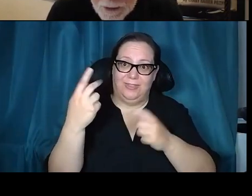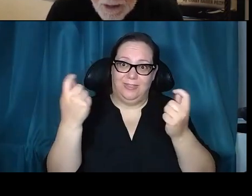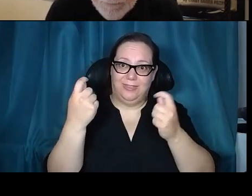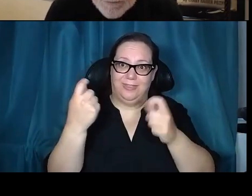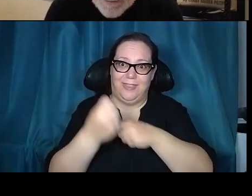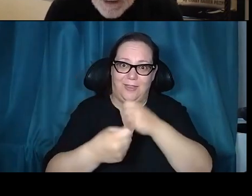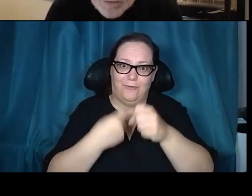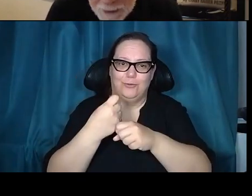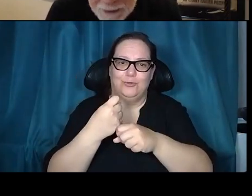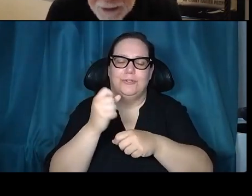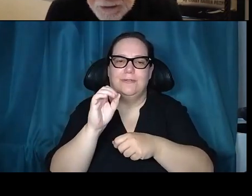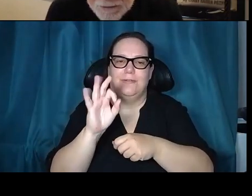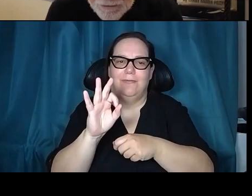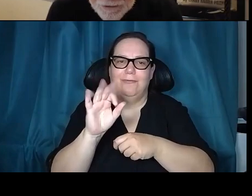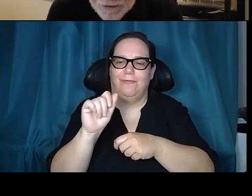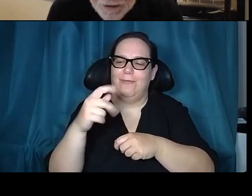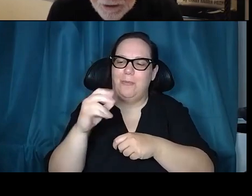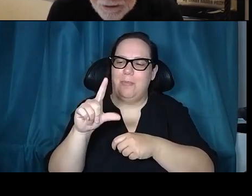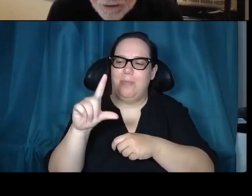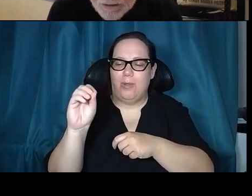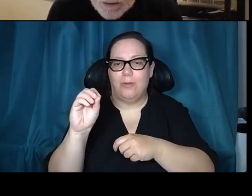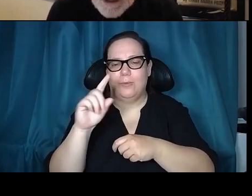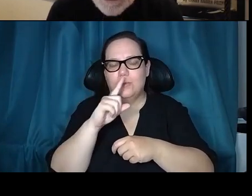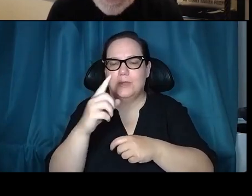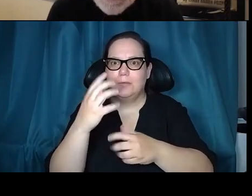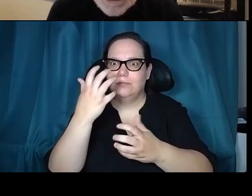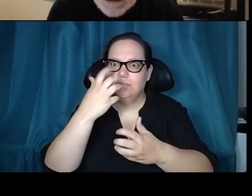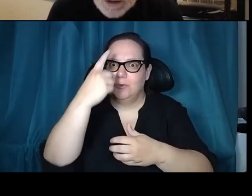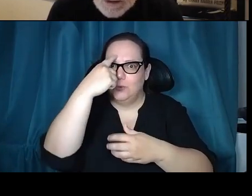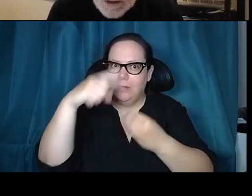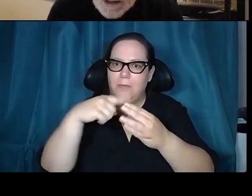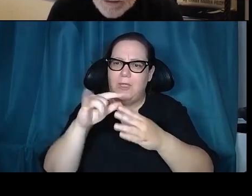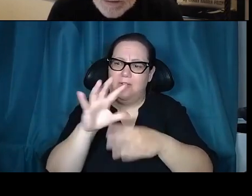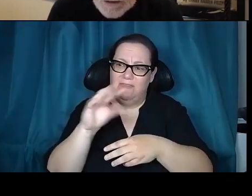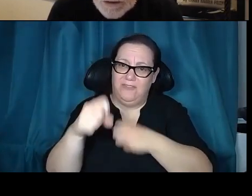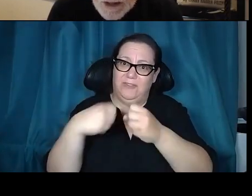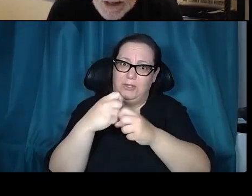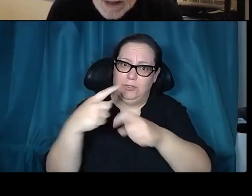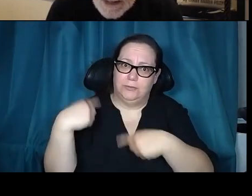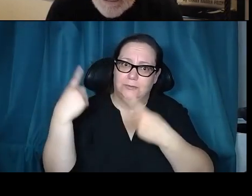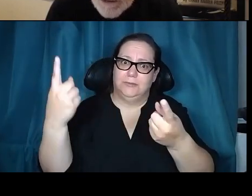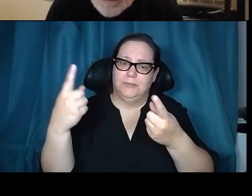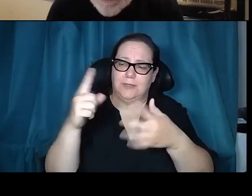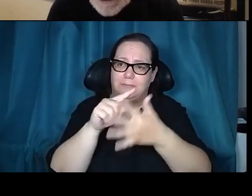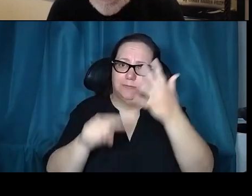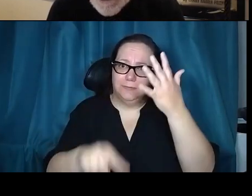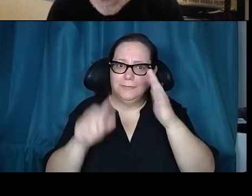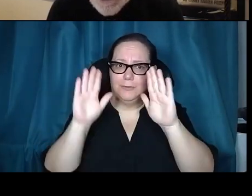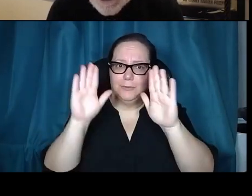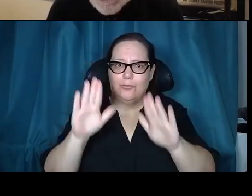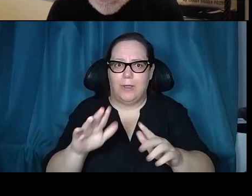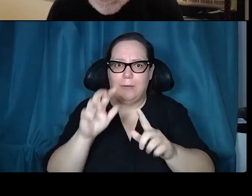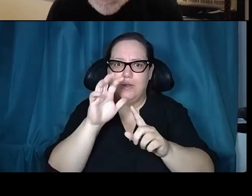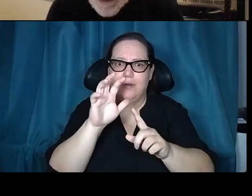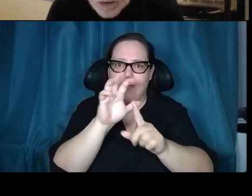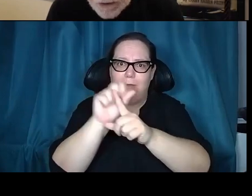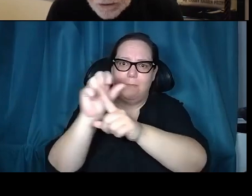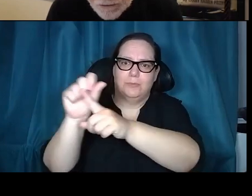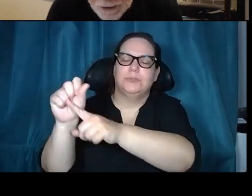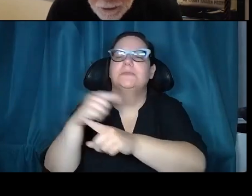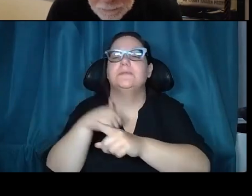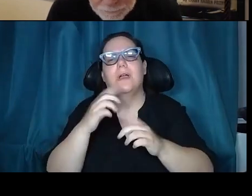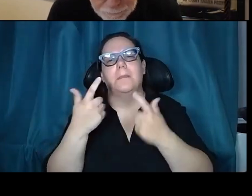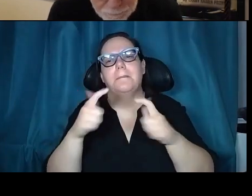it, that we have, it's been 50 years since we made all those incredible accomplishments. I'm a great fan of Mark Twain's, who is